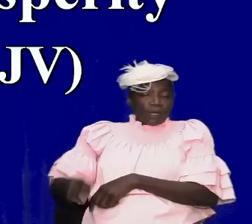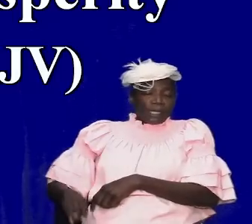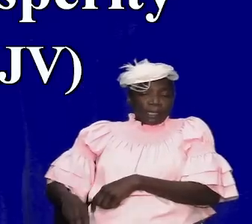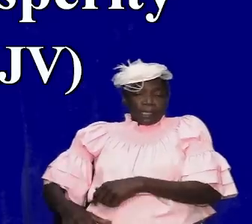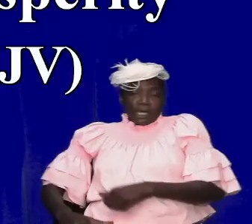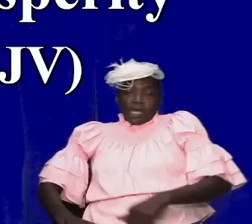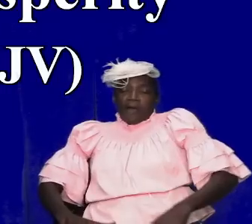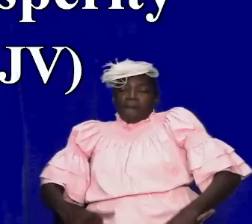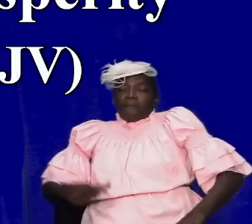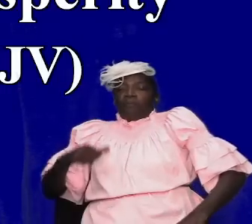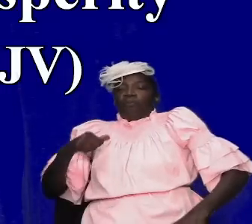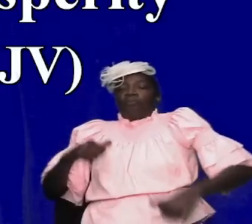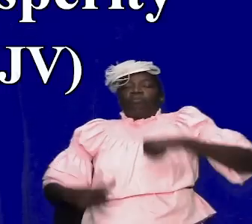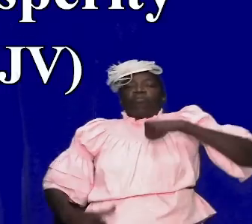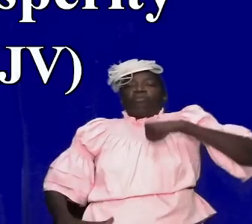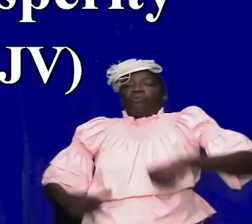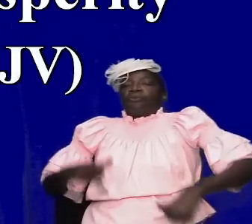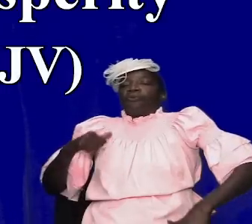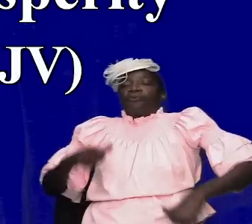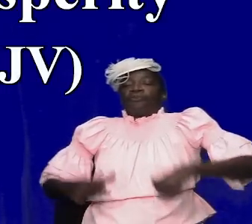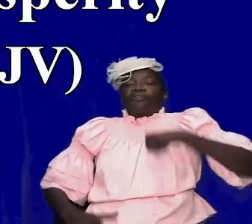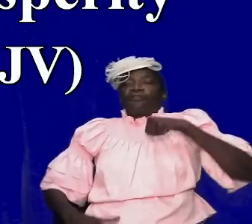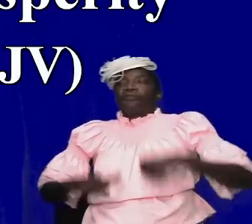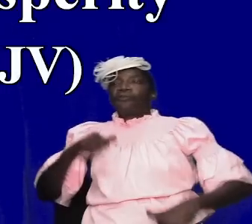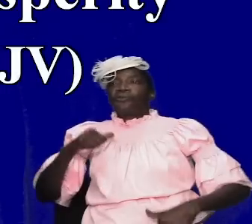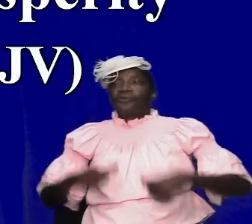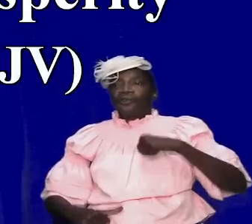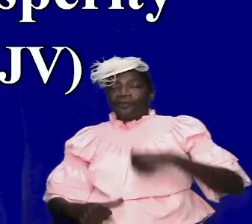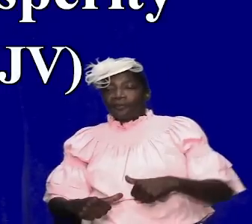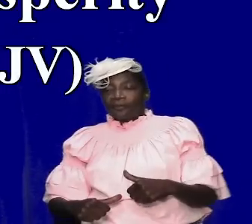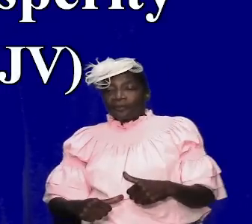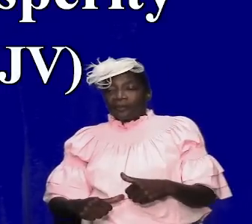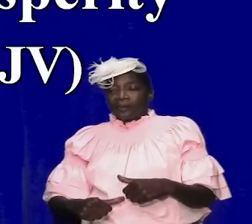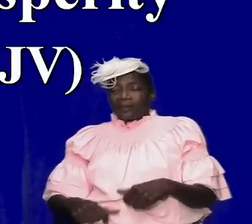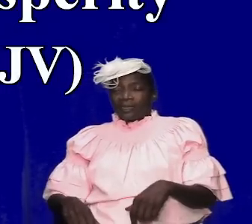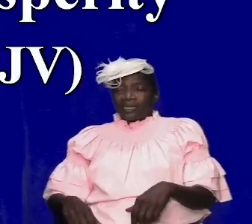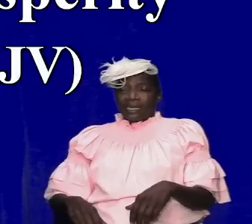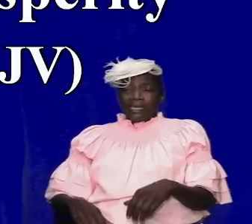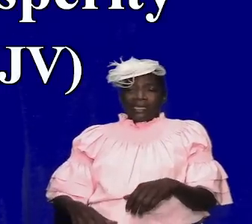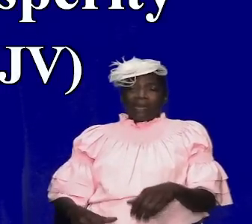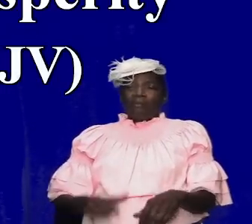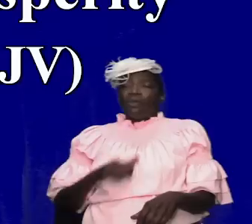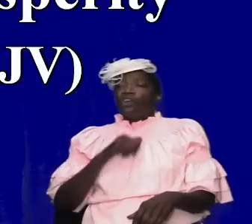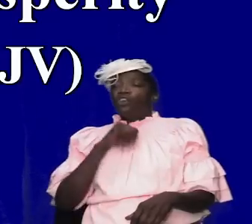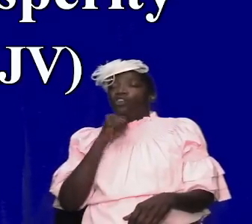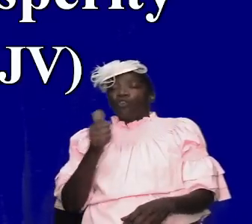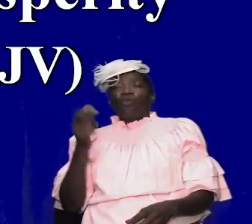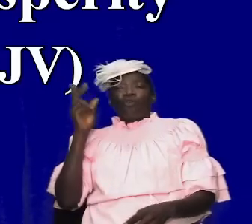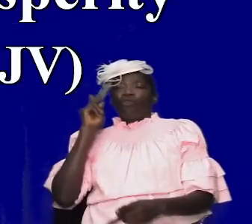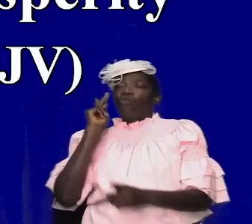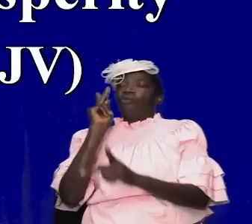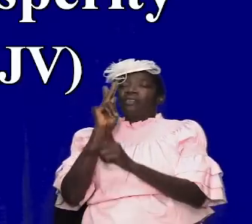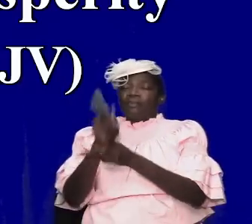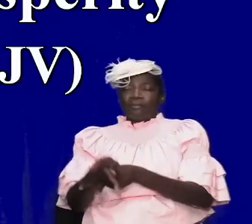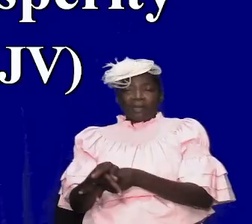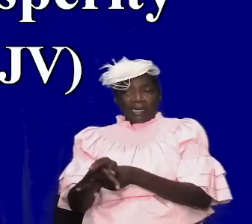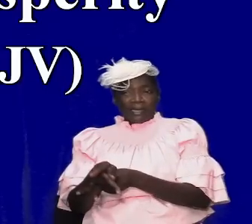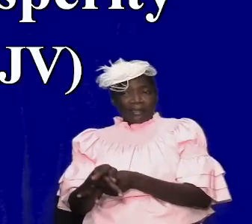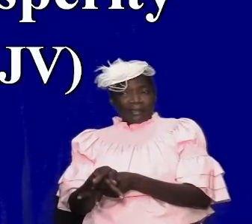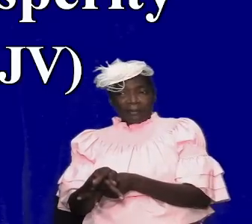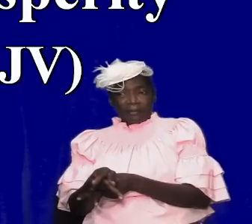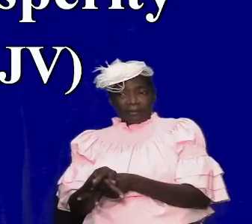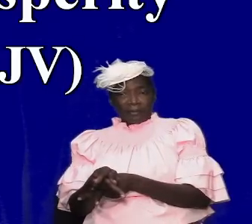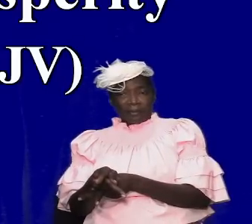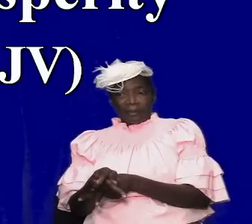they treated this sanctuary in a disrespectful way and yet with all of that they